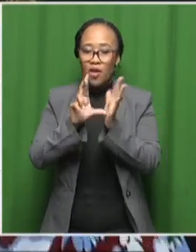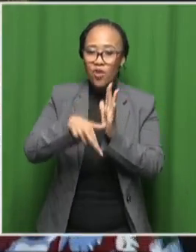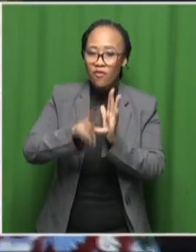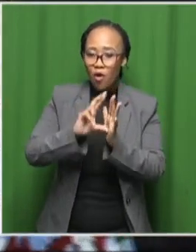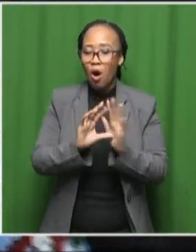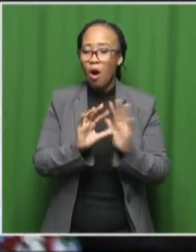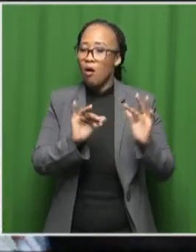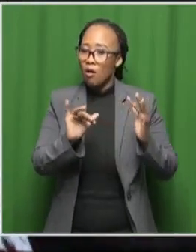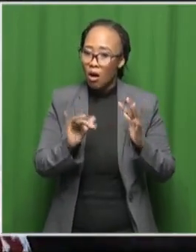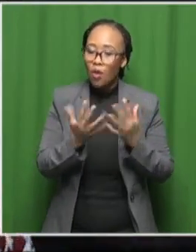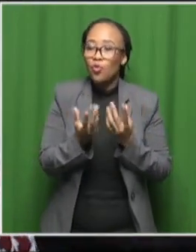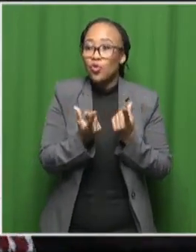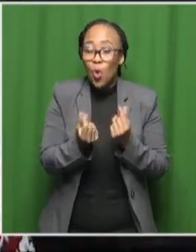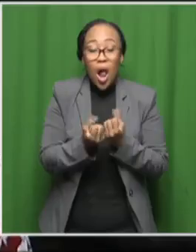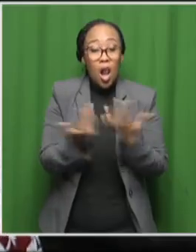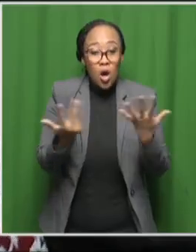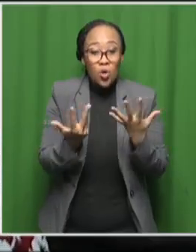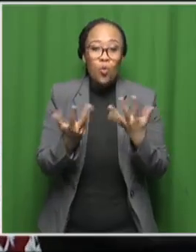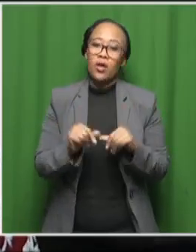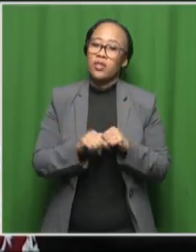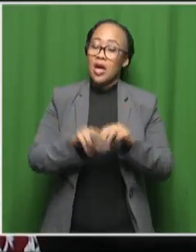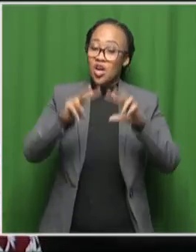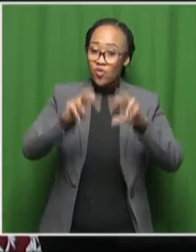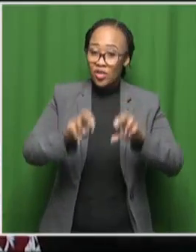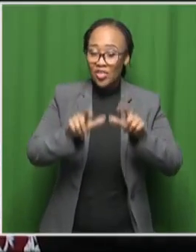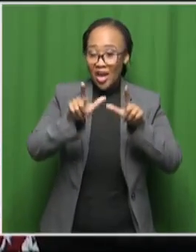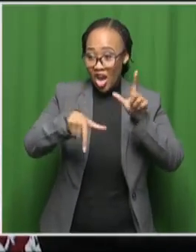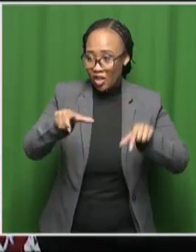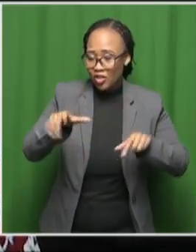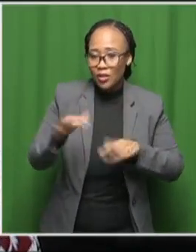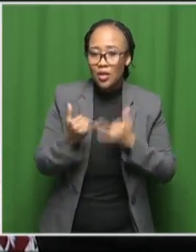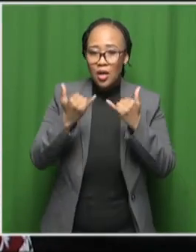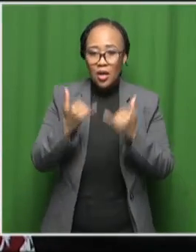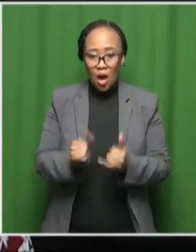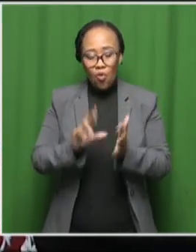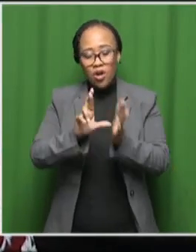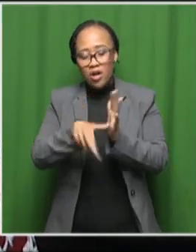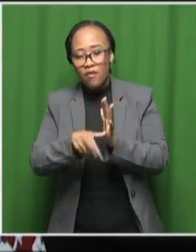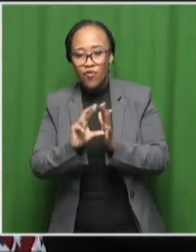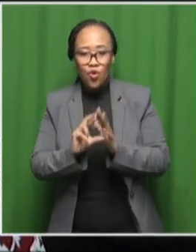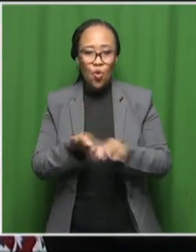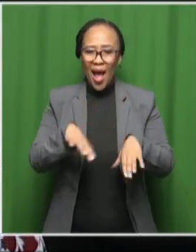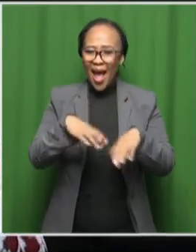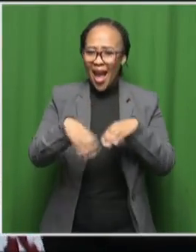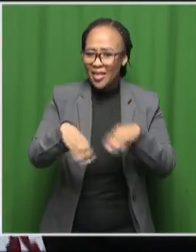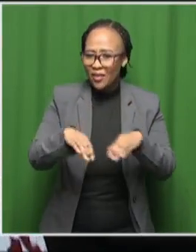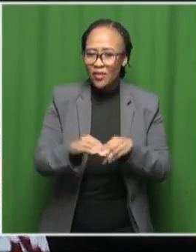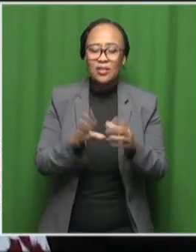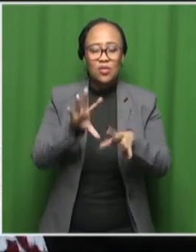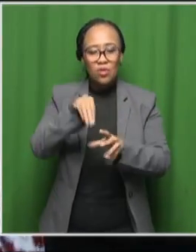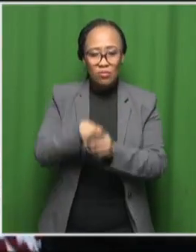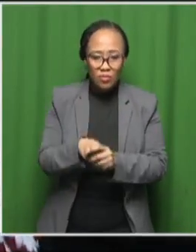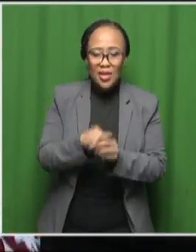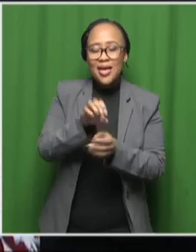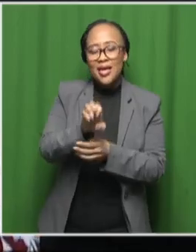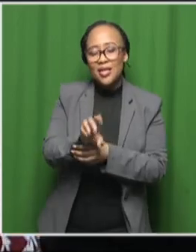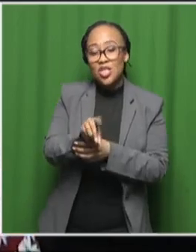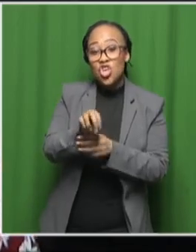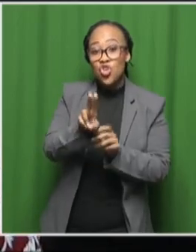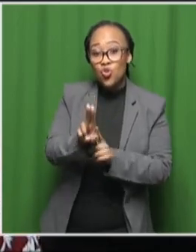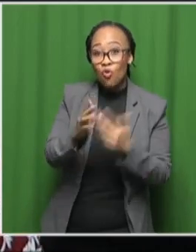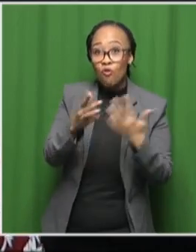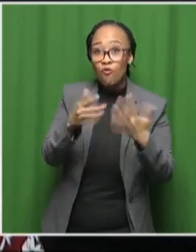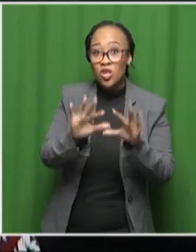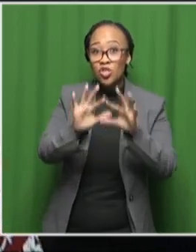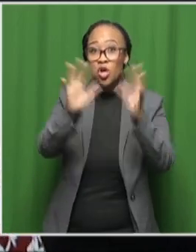researchers and astronomers here but we are peer reviewing those activities getting them into astro edu and sharing them on the global scale